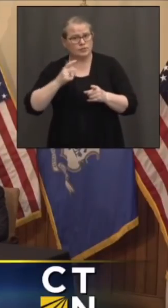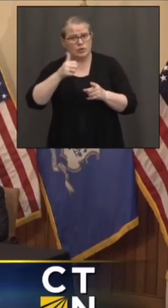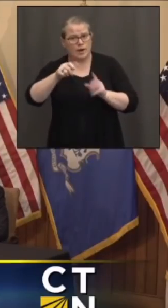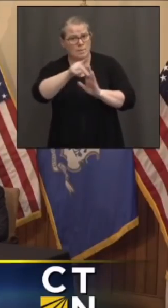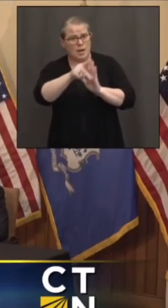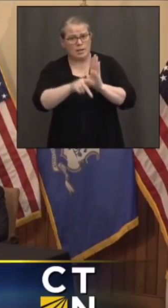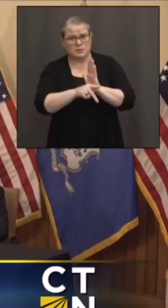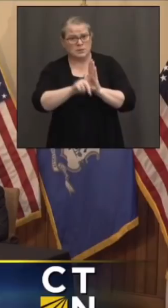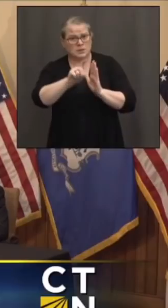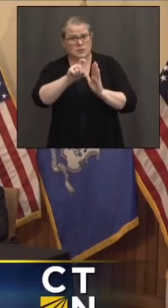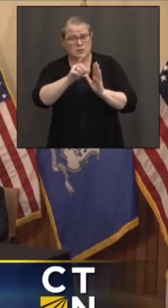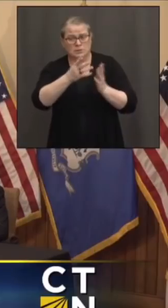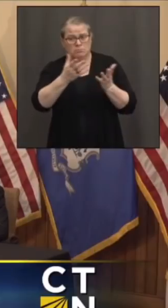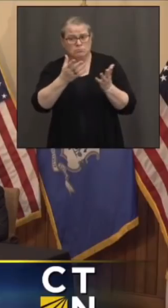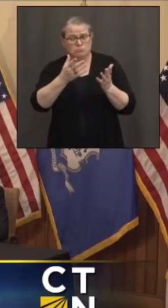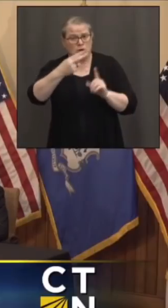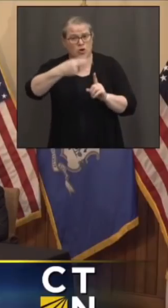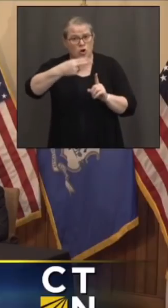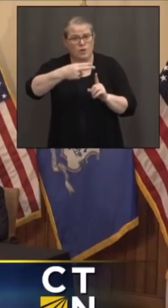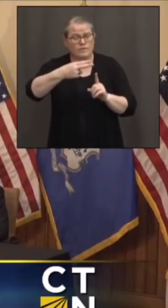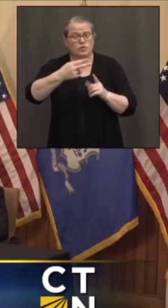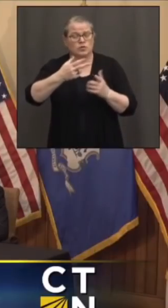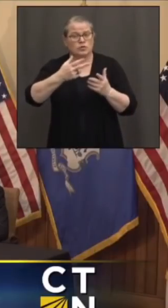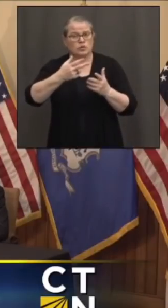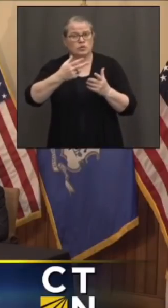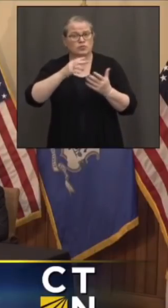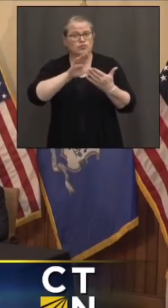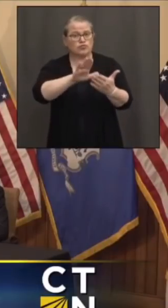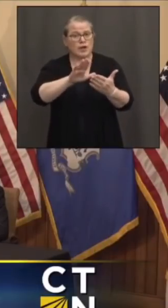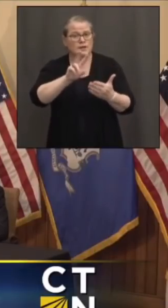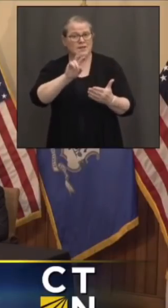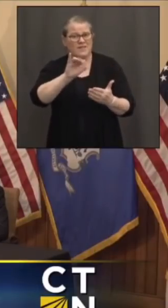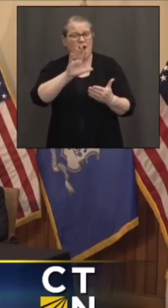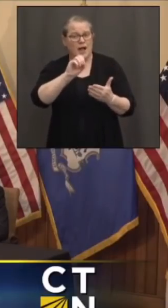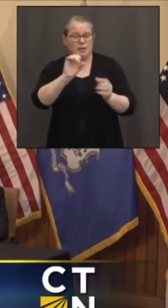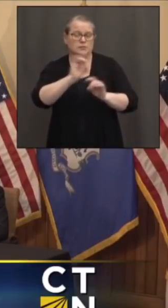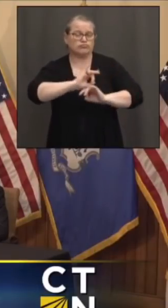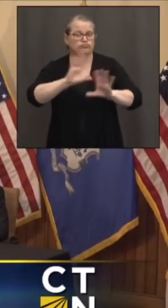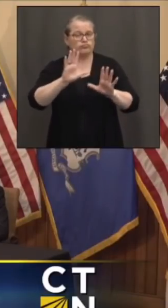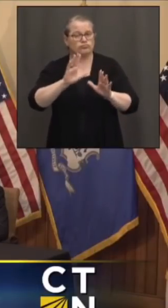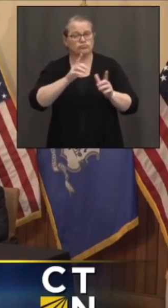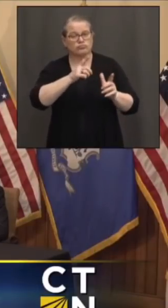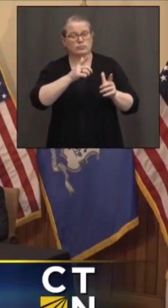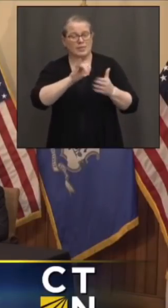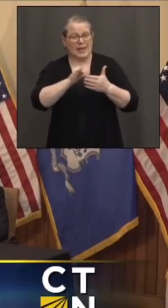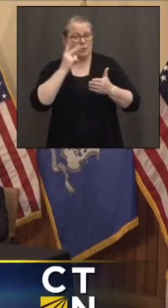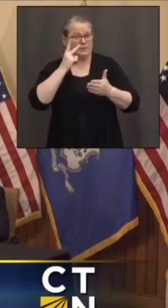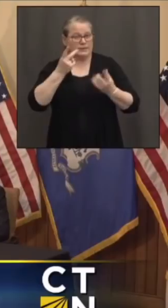think can be done in Hartford to address the type of violence that we're seeing.